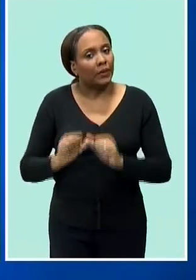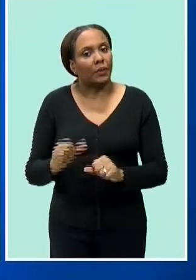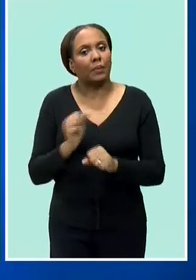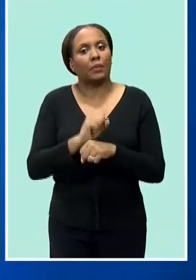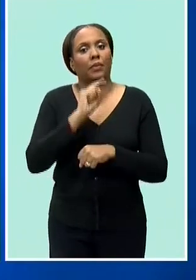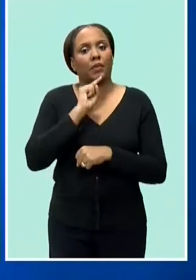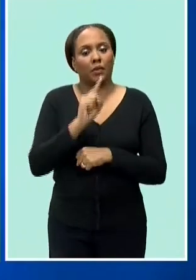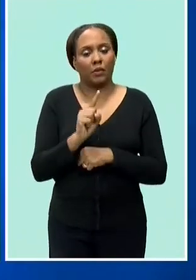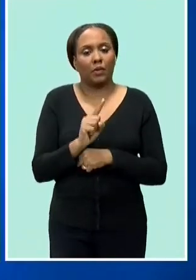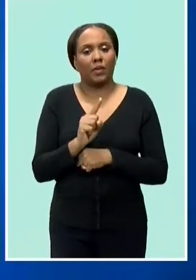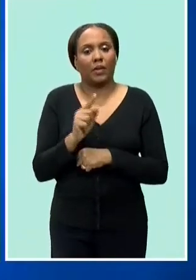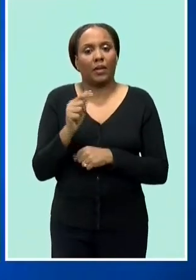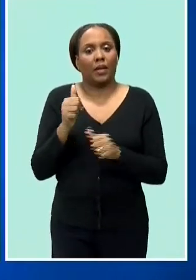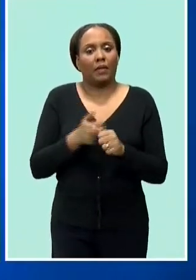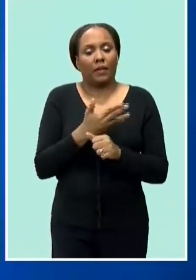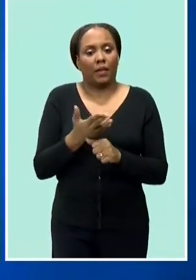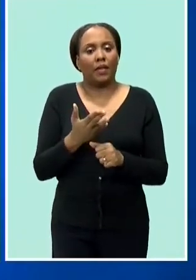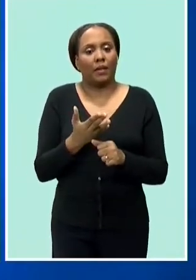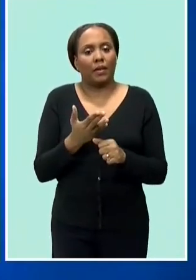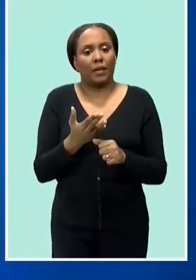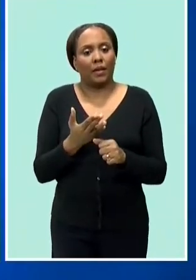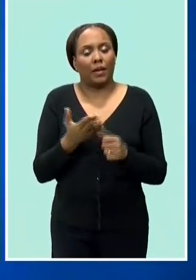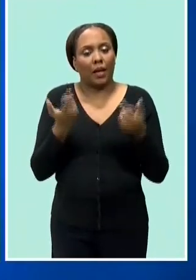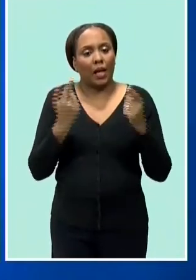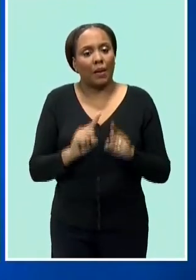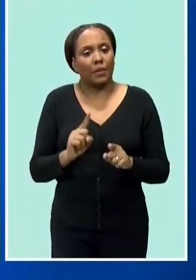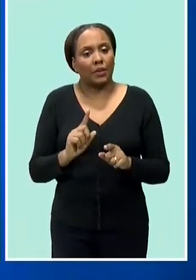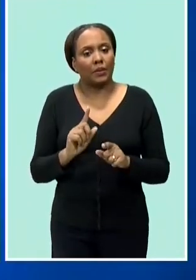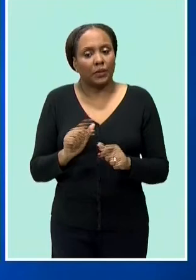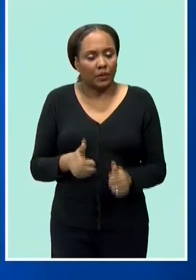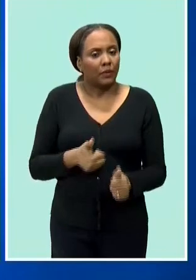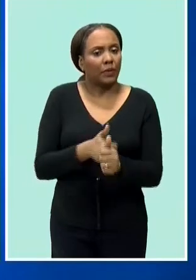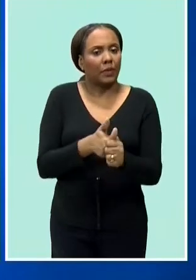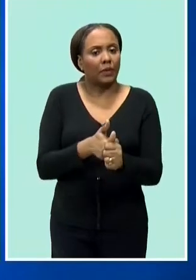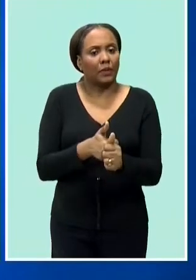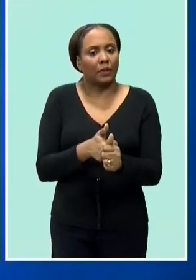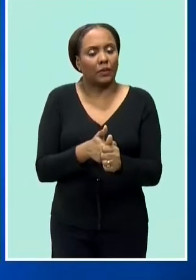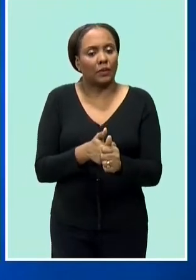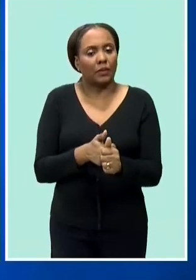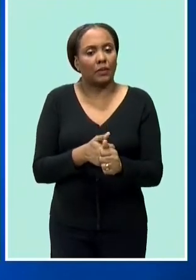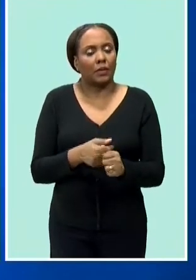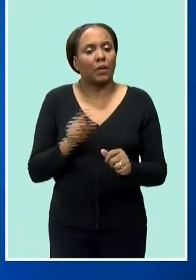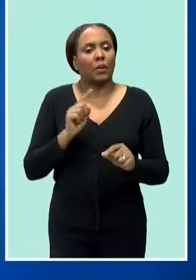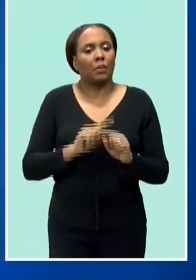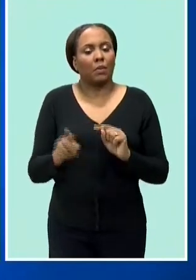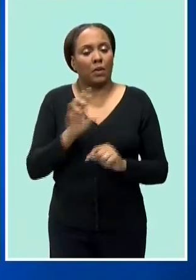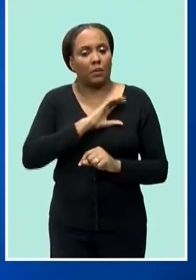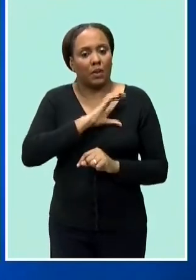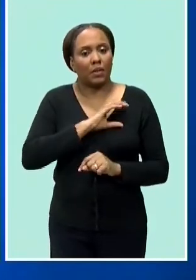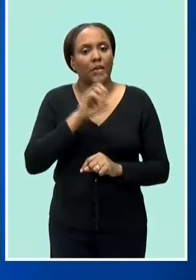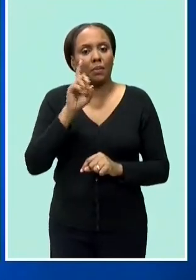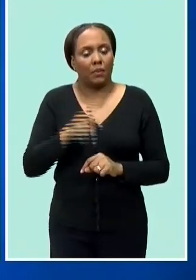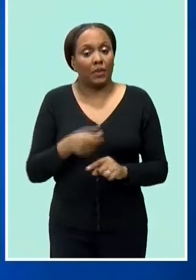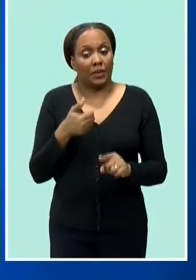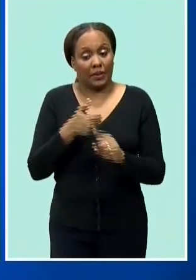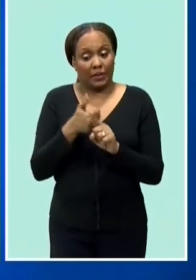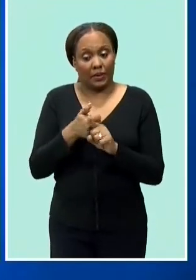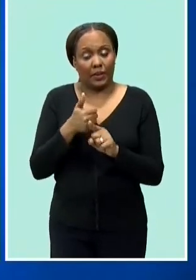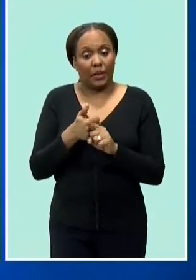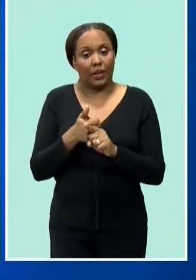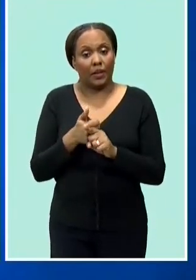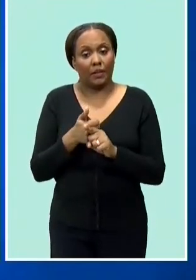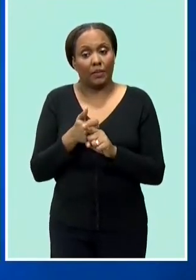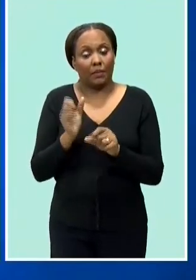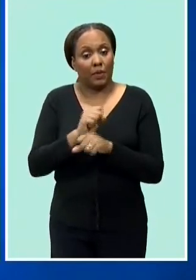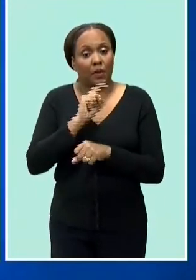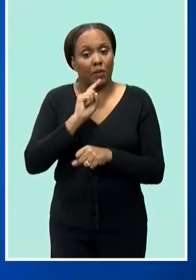that we cook this thing but those who are responsible the professionals responsible for upholding the law must themselves uh execute